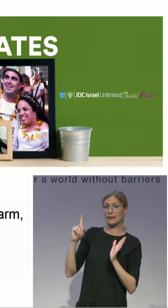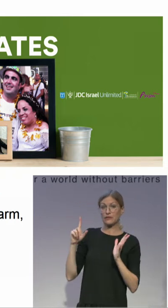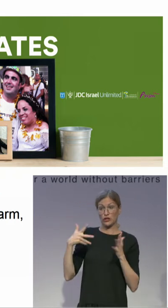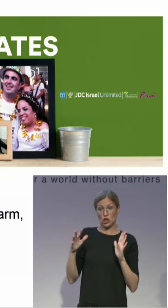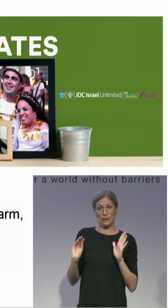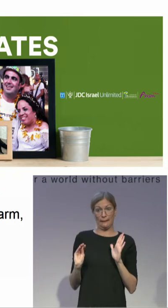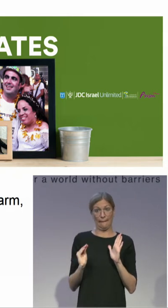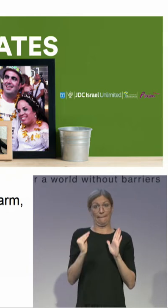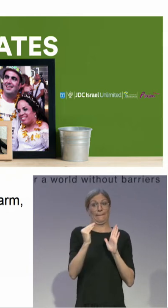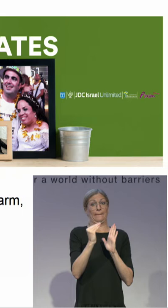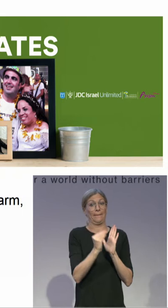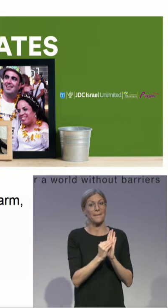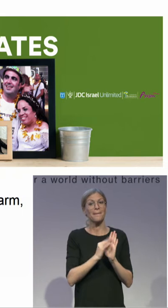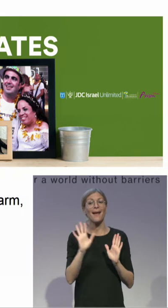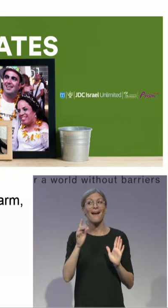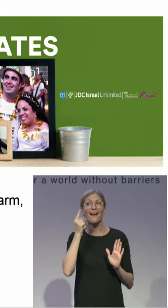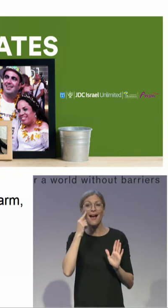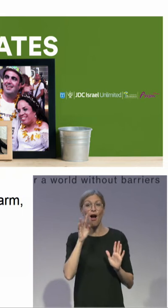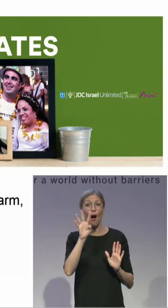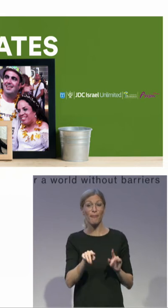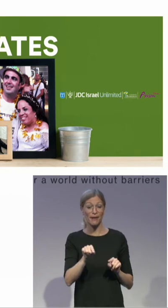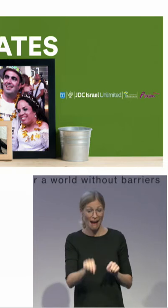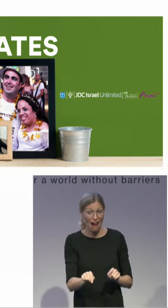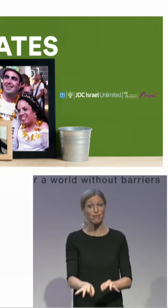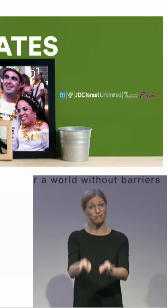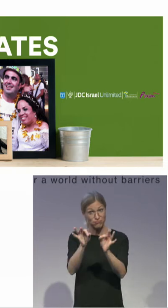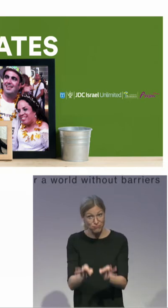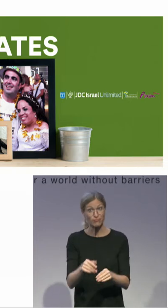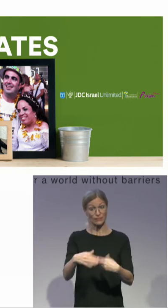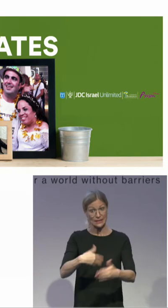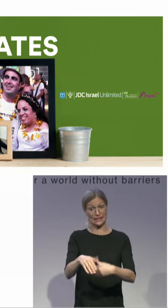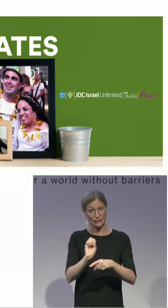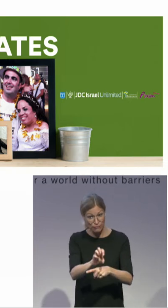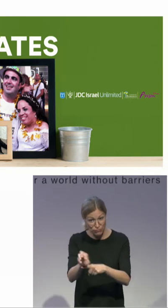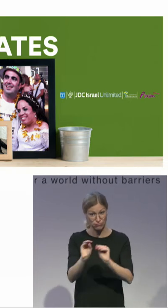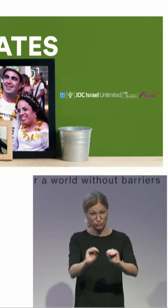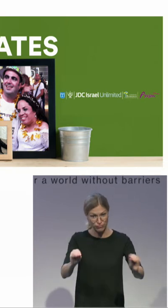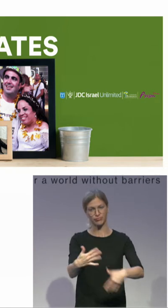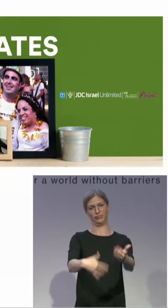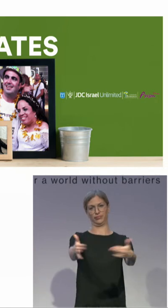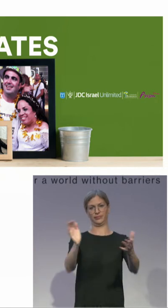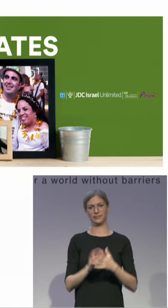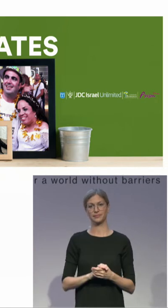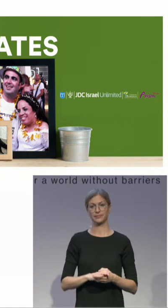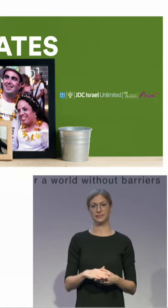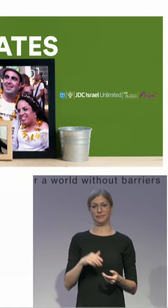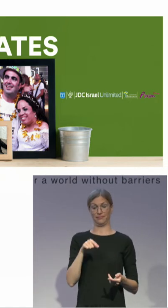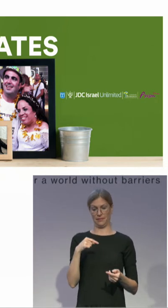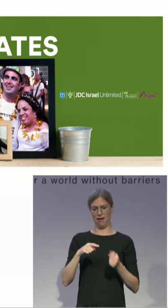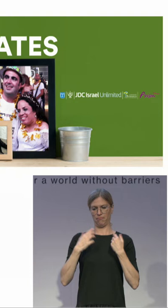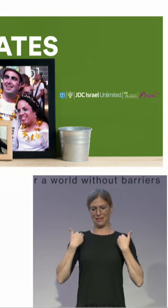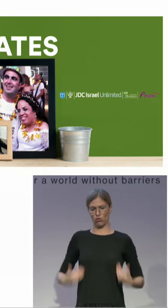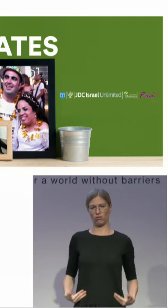elements of personal budgeting, changing the system towards that,